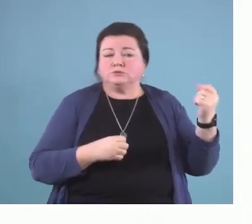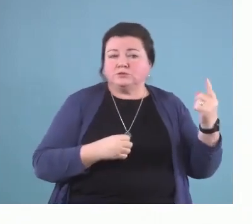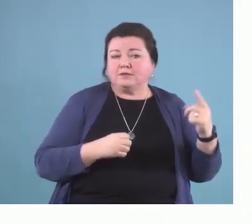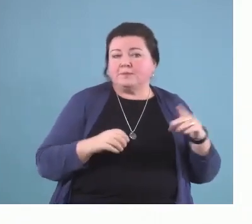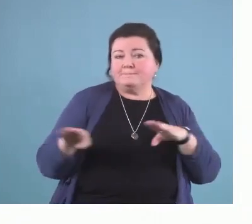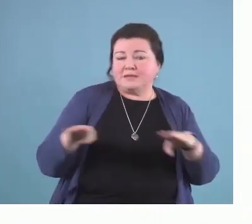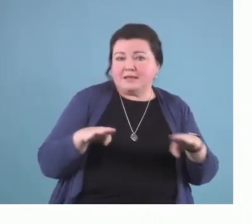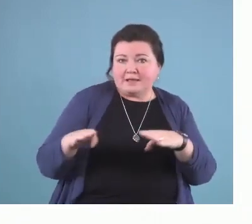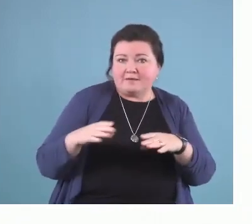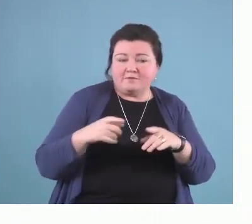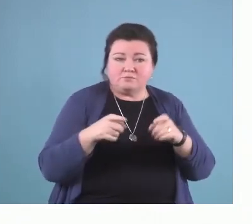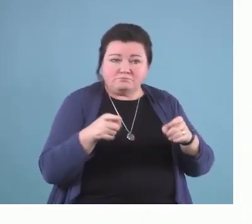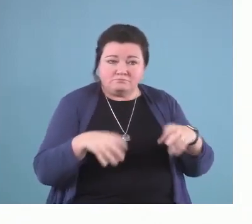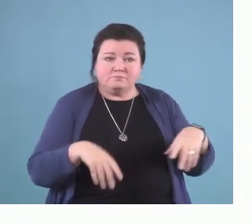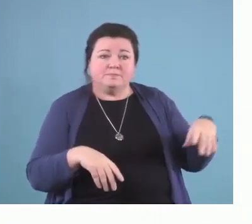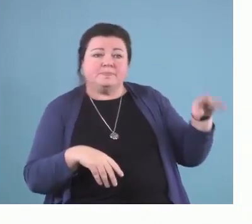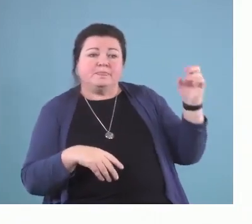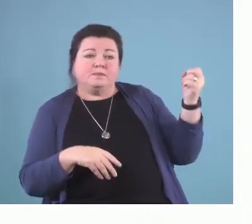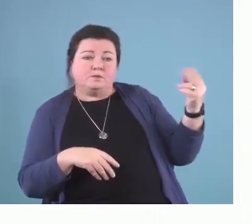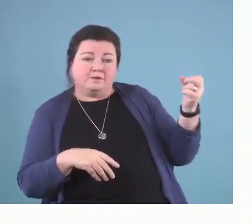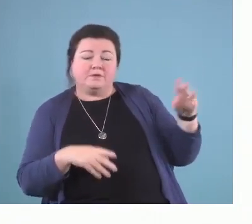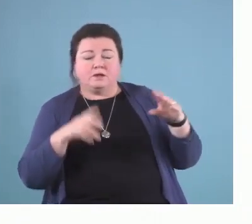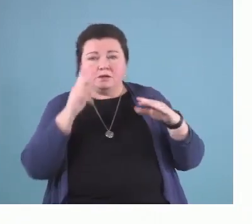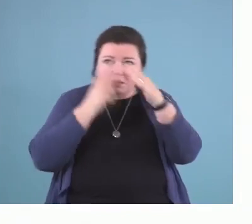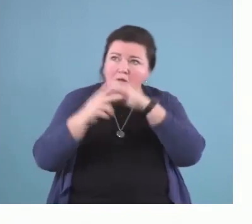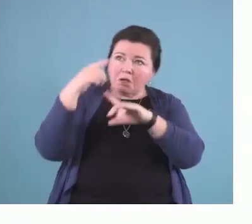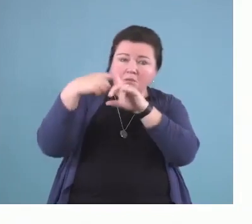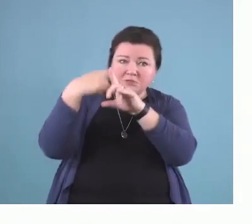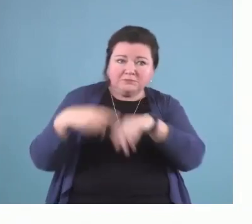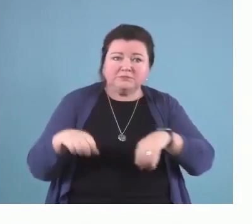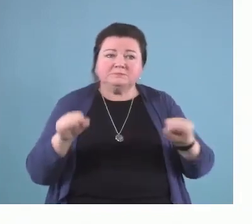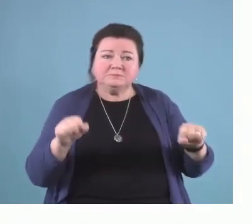optimism, intentions, and reinforcement.